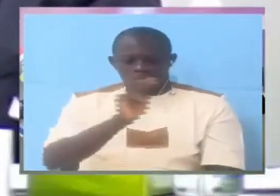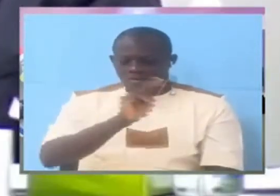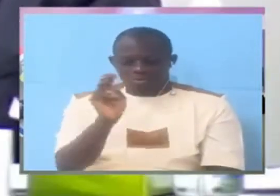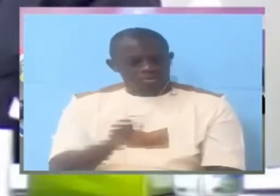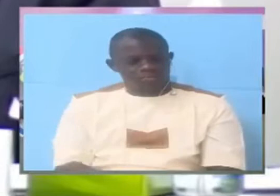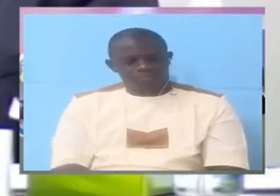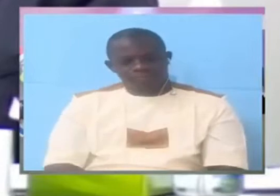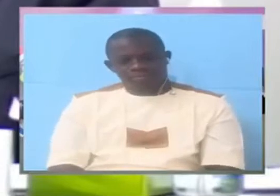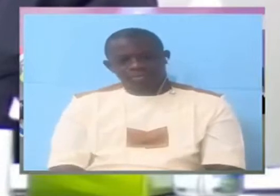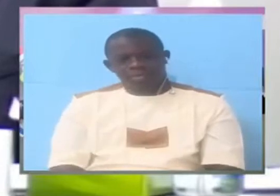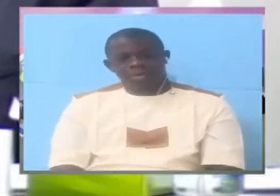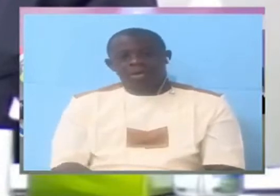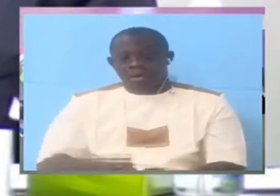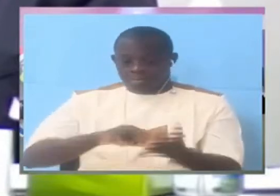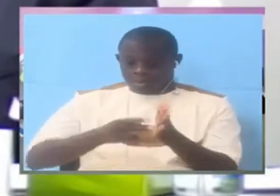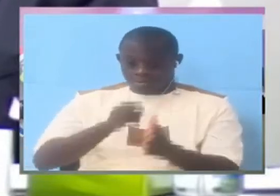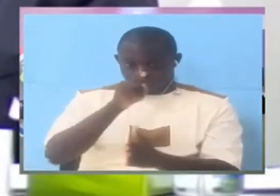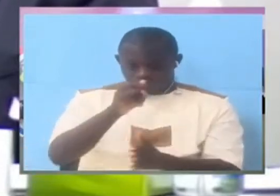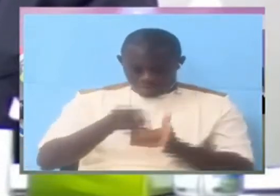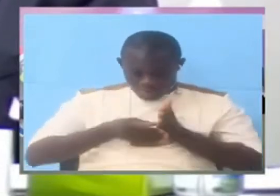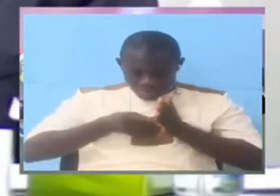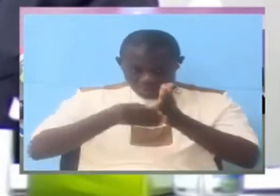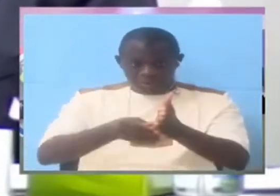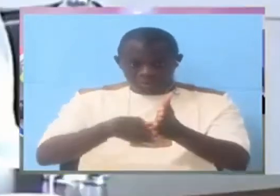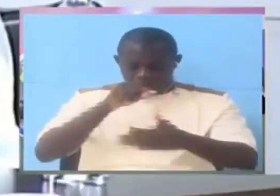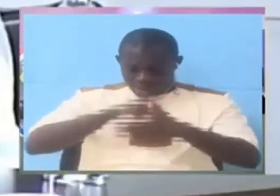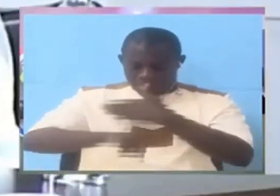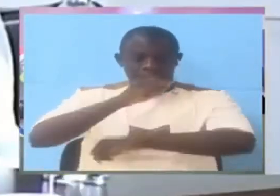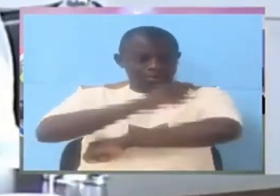that you are a director in the institution?